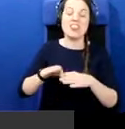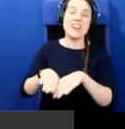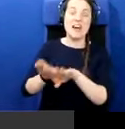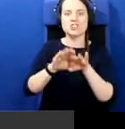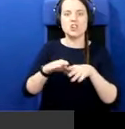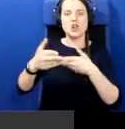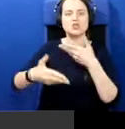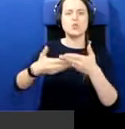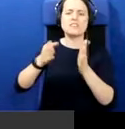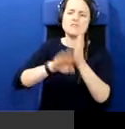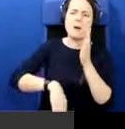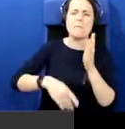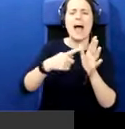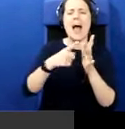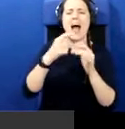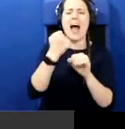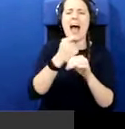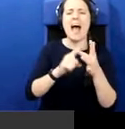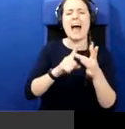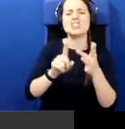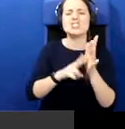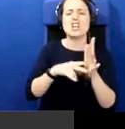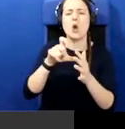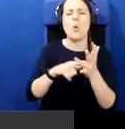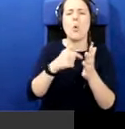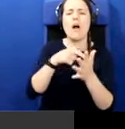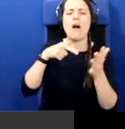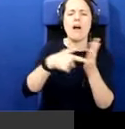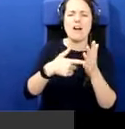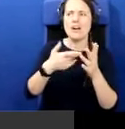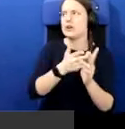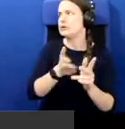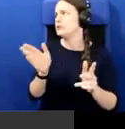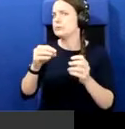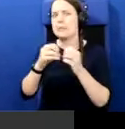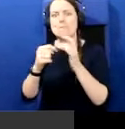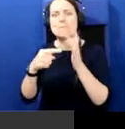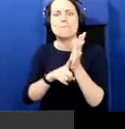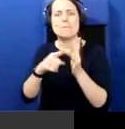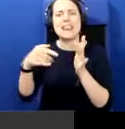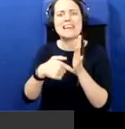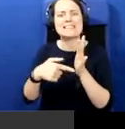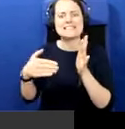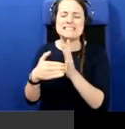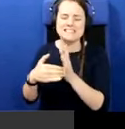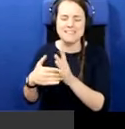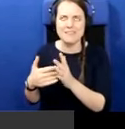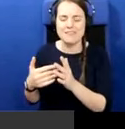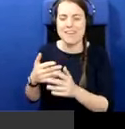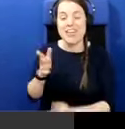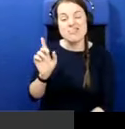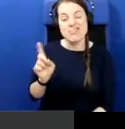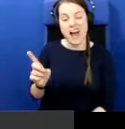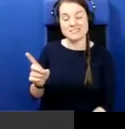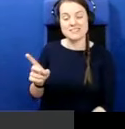from Agincourt to Waterloo to the Blitz and so on. That doesn't tell, that's a version of history to